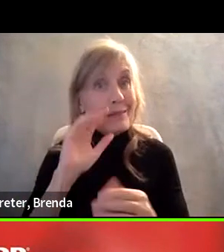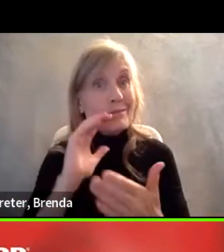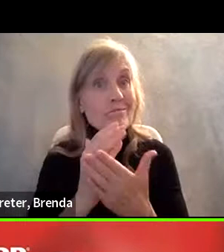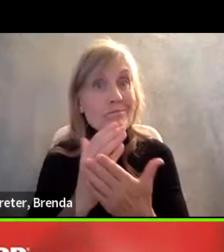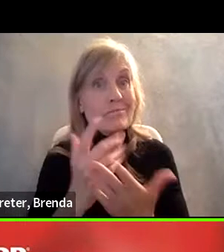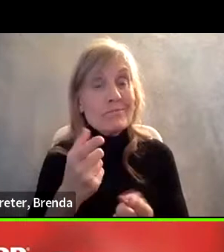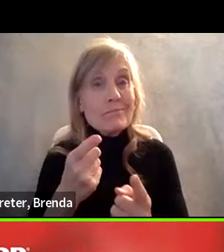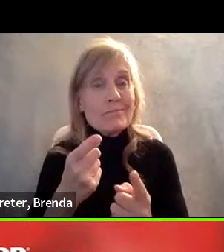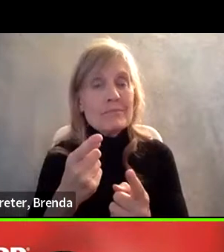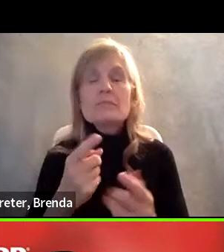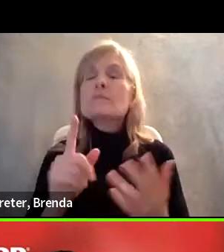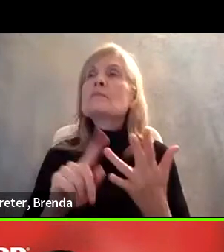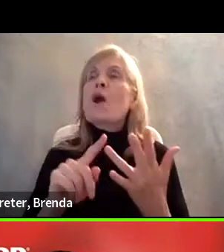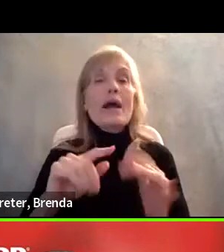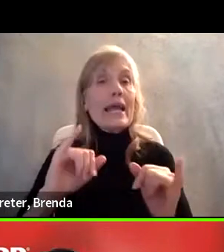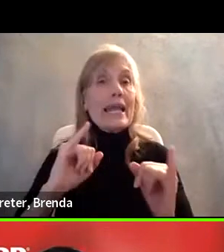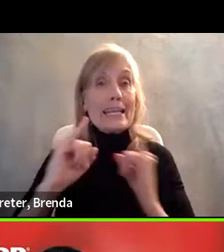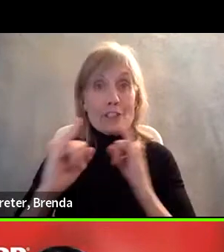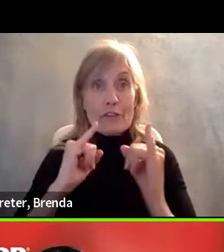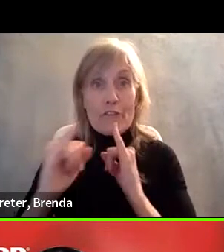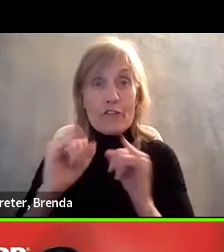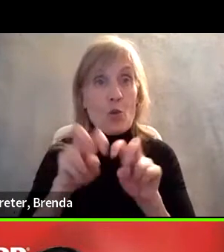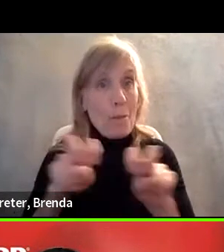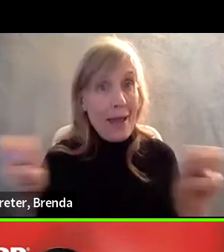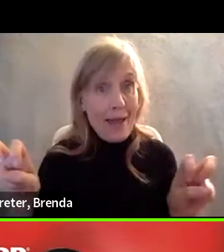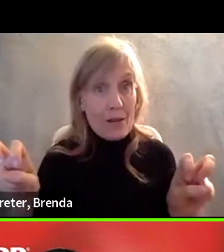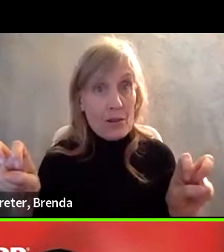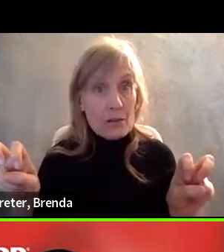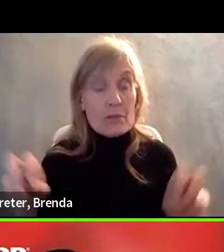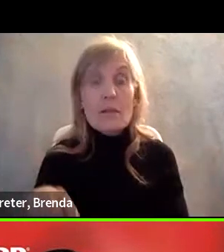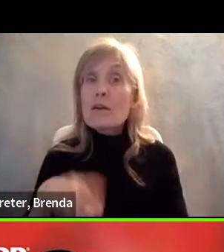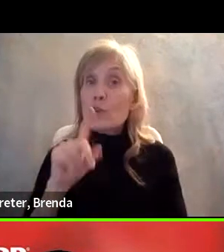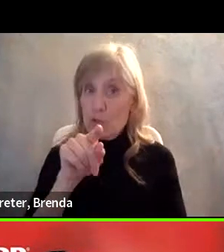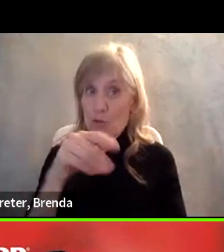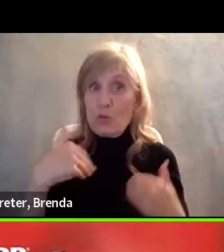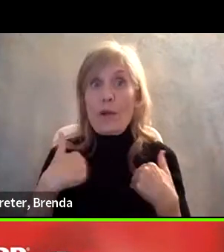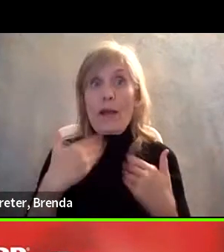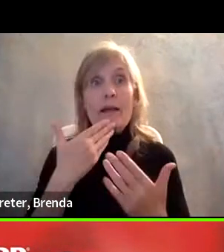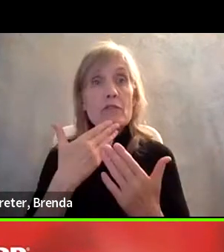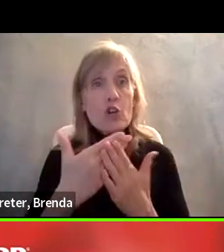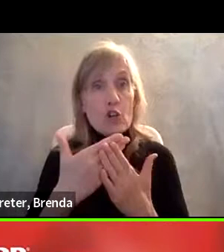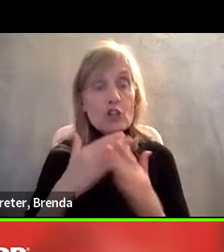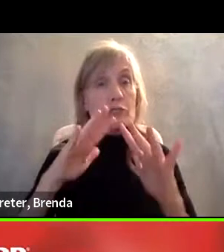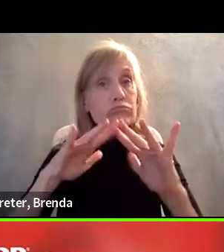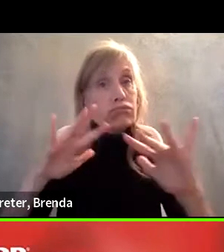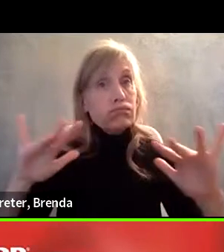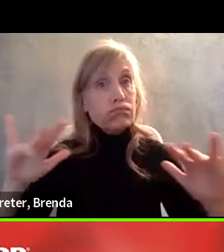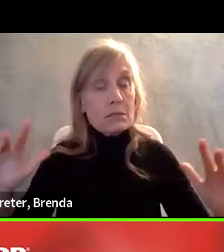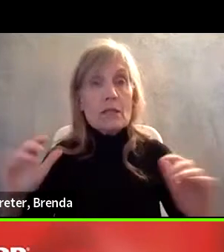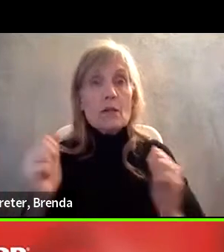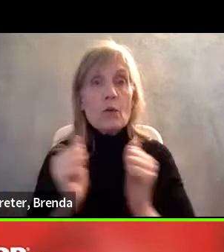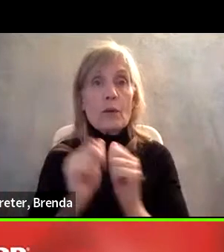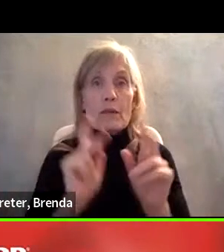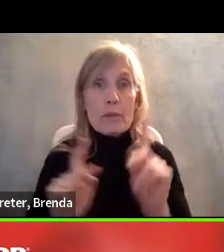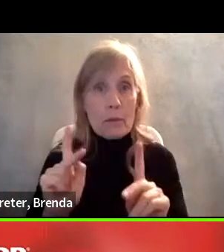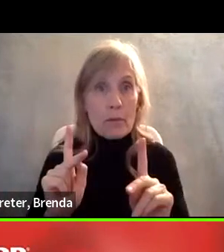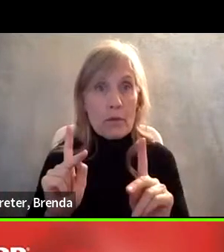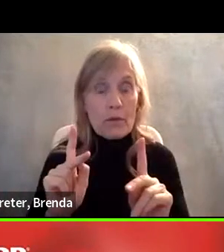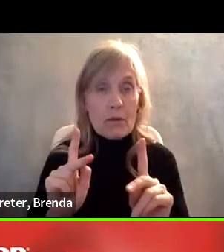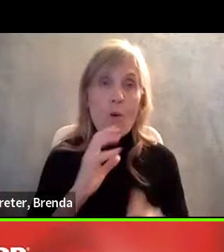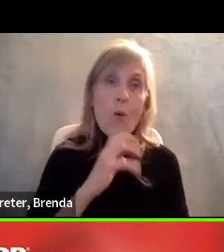interview panels? Uh, when you have, if you have interview panels, do you have a good mix of diversity on them, including people who are older?